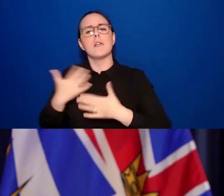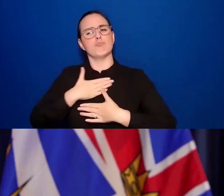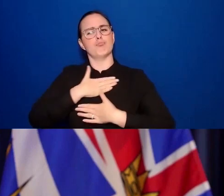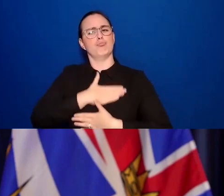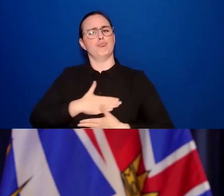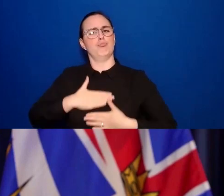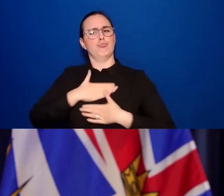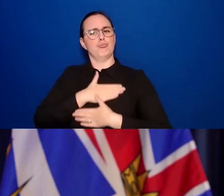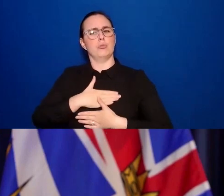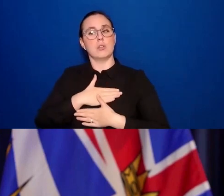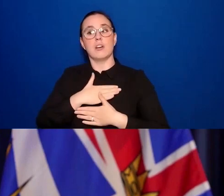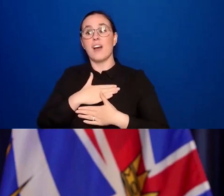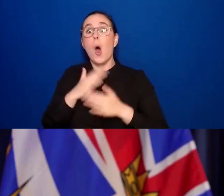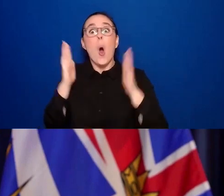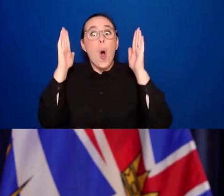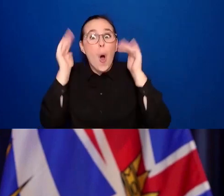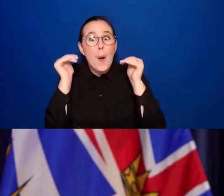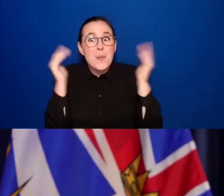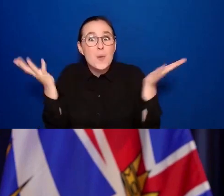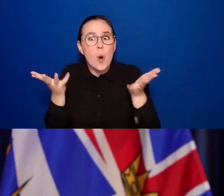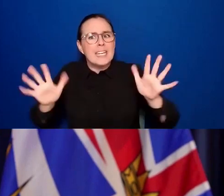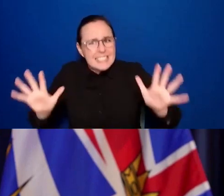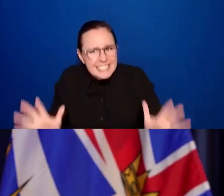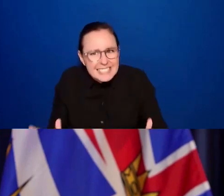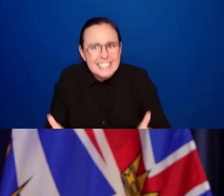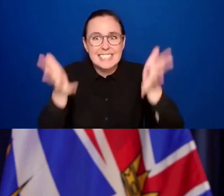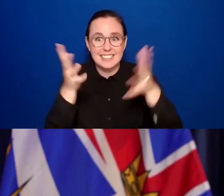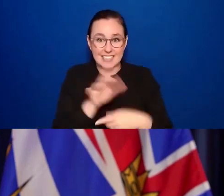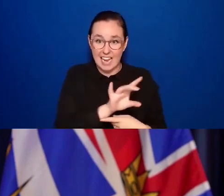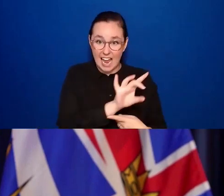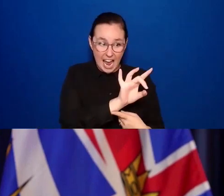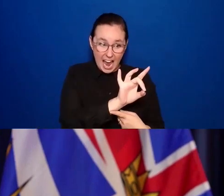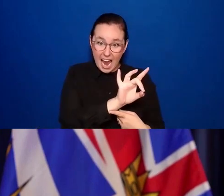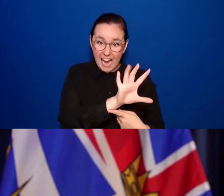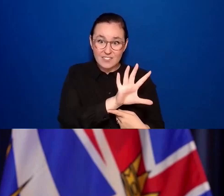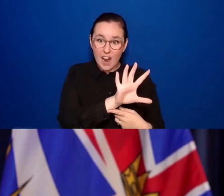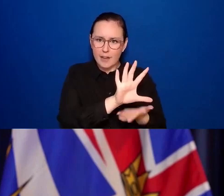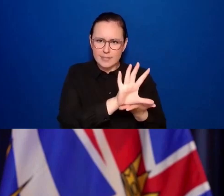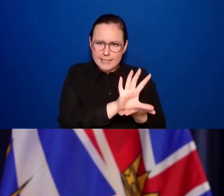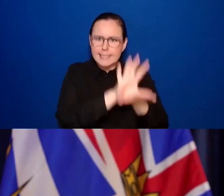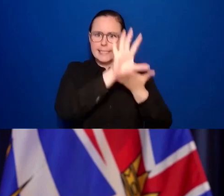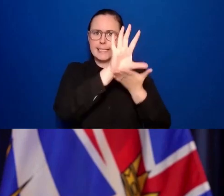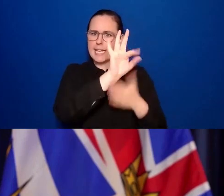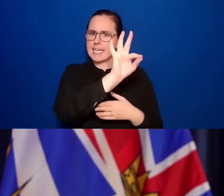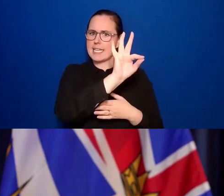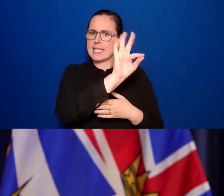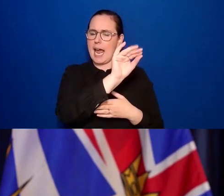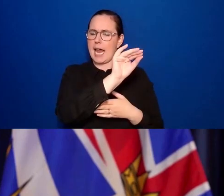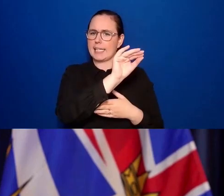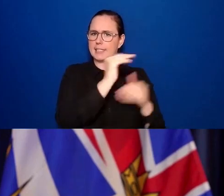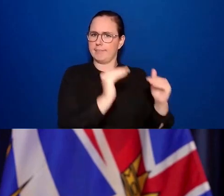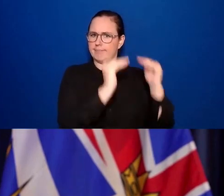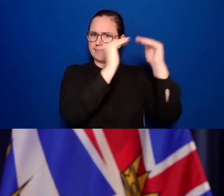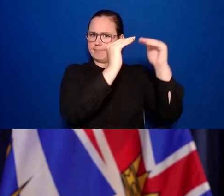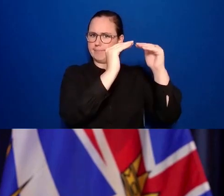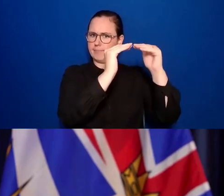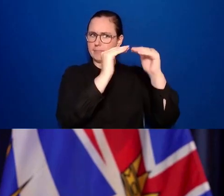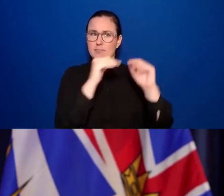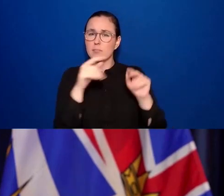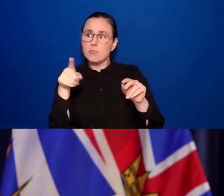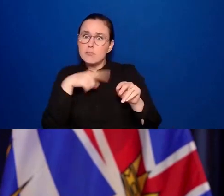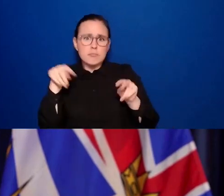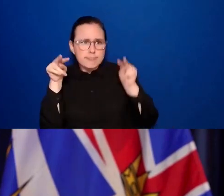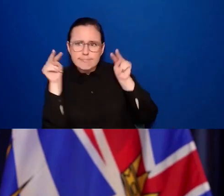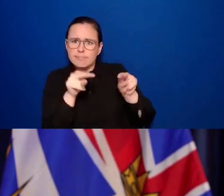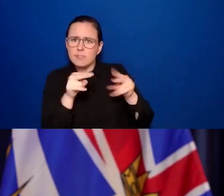up from 85% to 90% and beyond, and we do that by focusing on all of the benefits that the BC vaccine card can